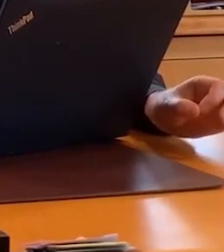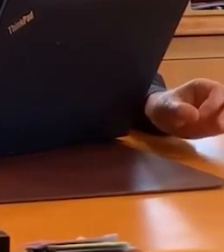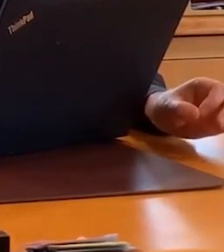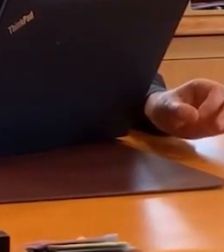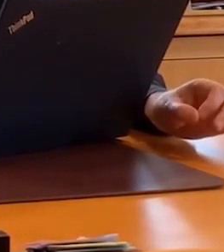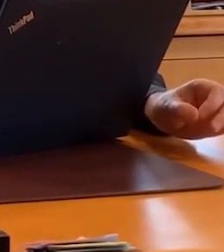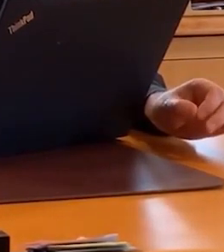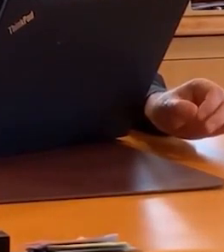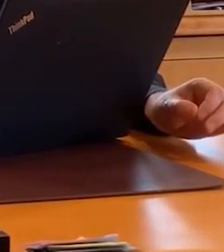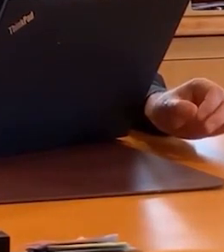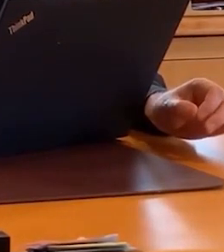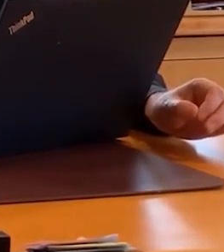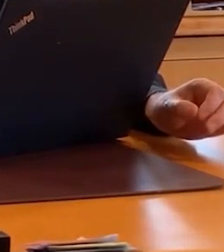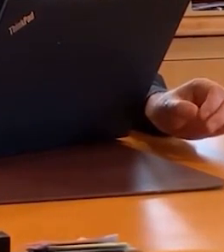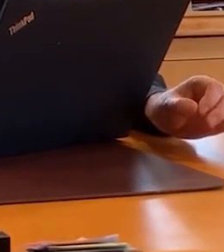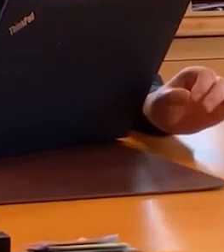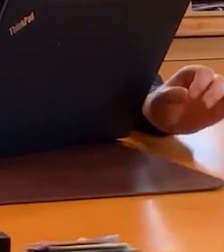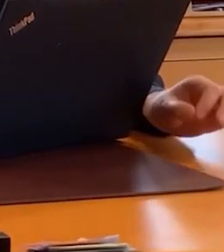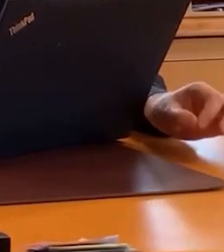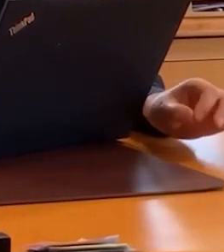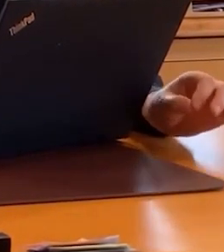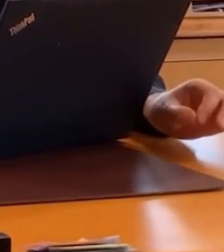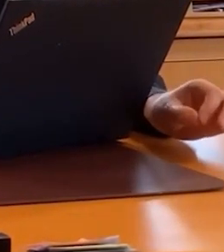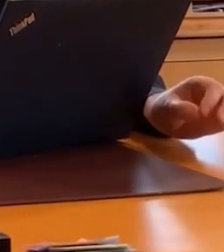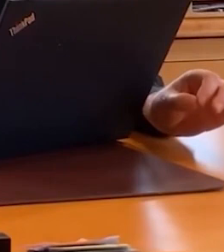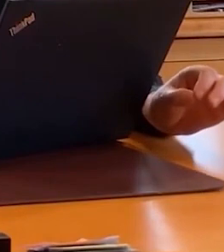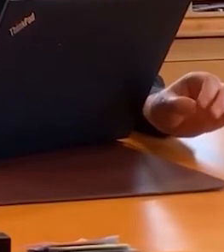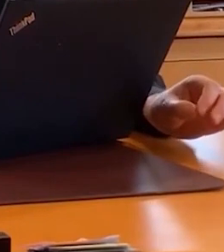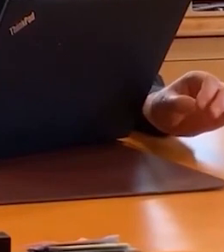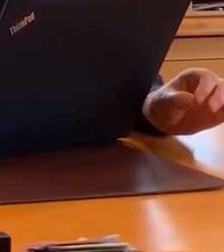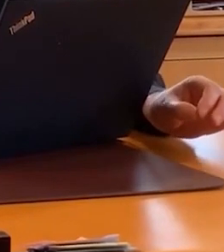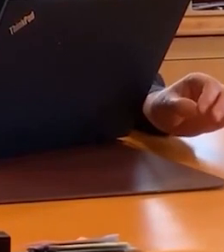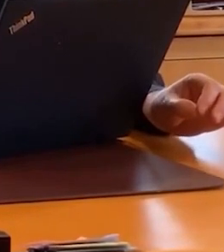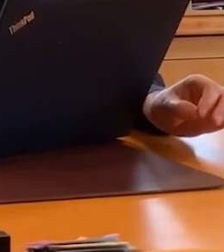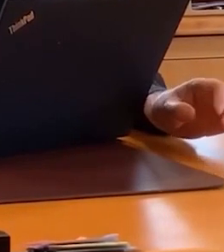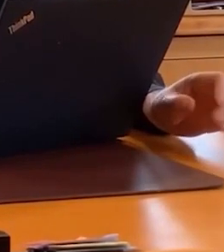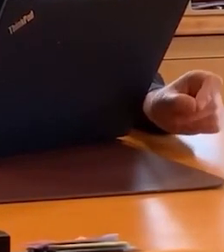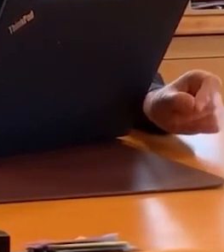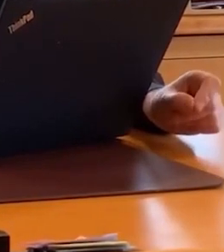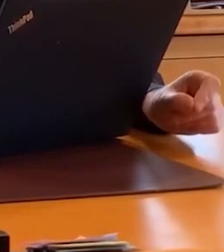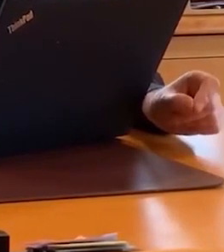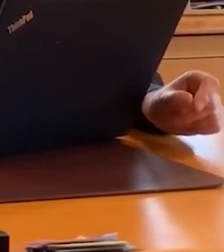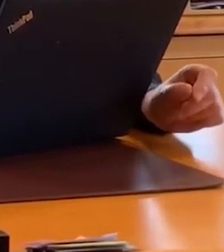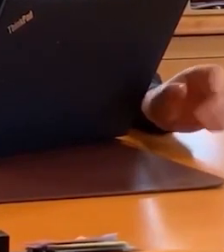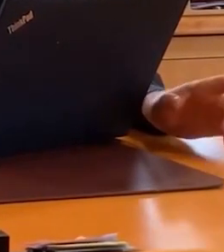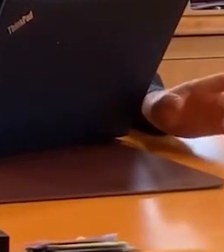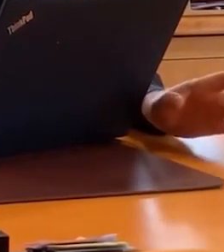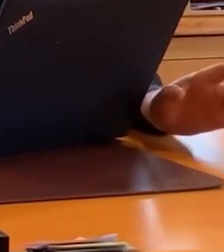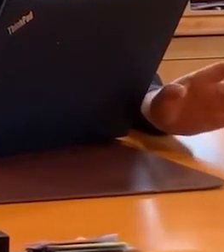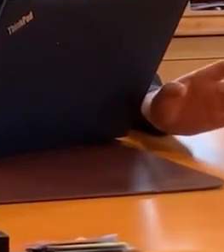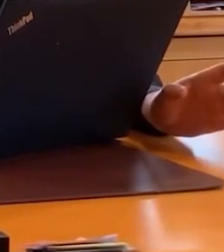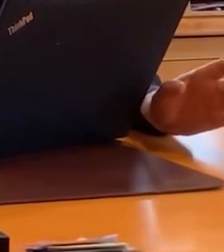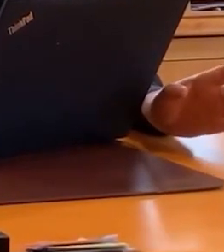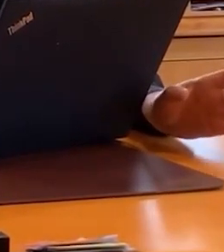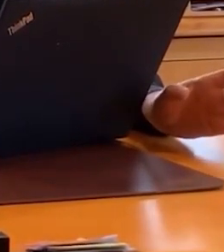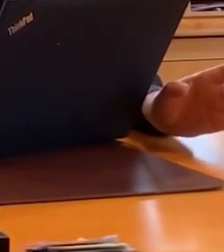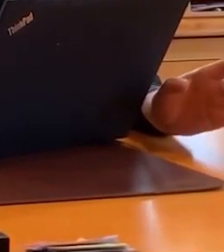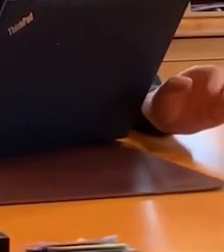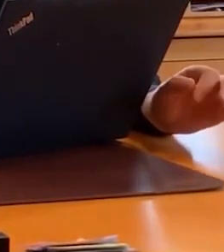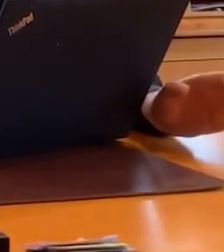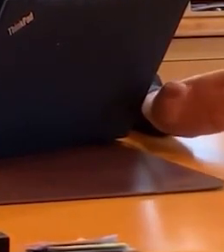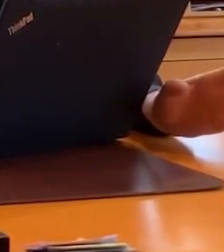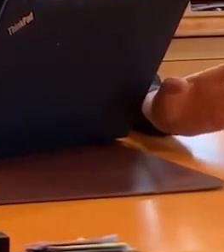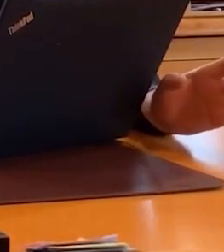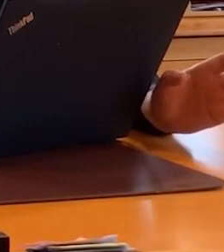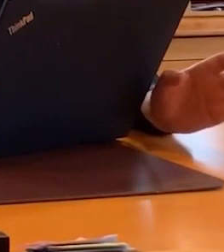spiritually fruitful for us. Knowing that death and suffering always lead to new life, we are moving from the ashes of a grave